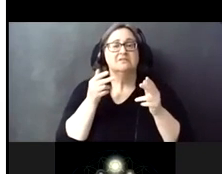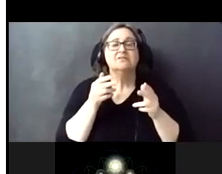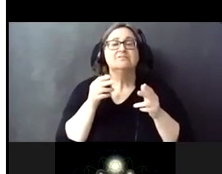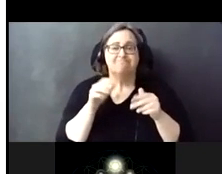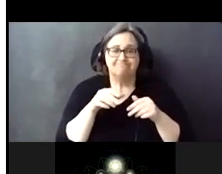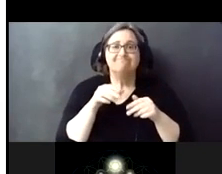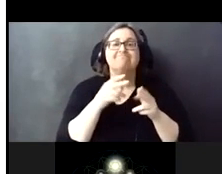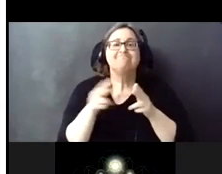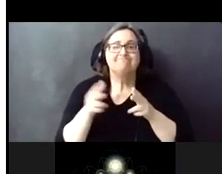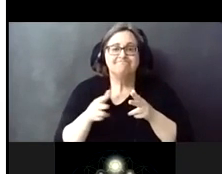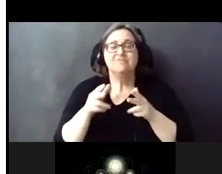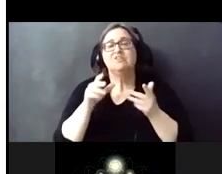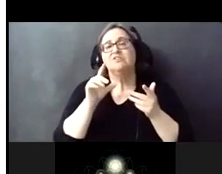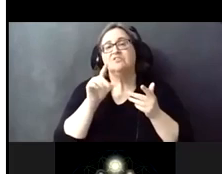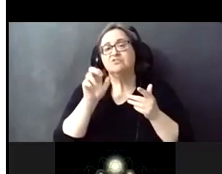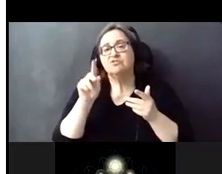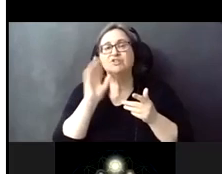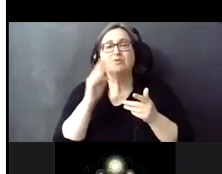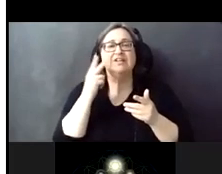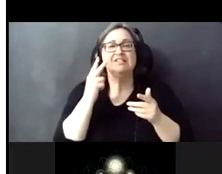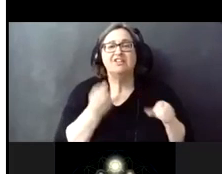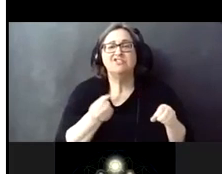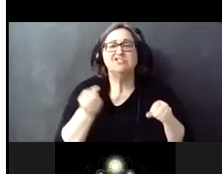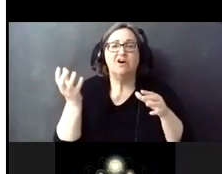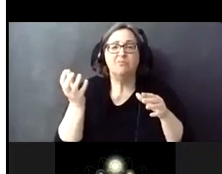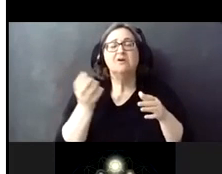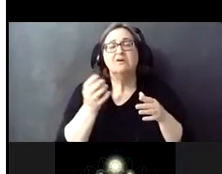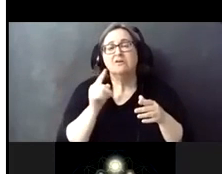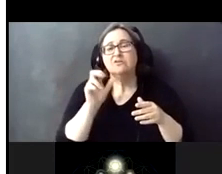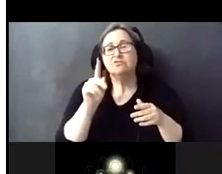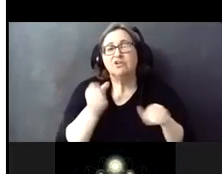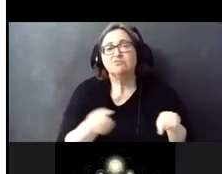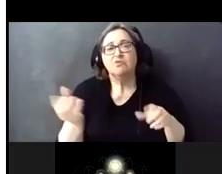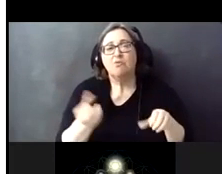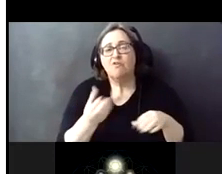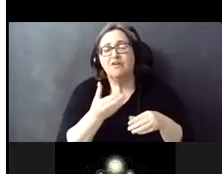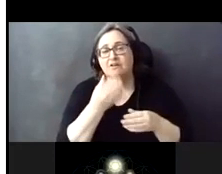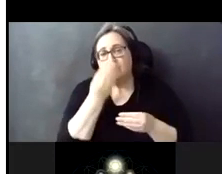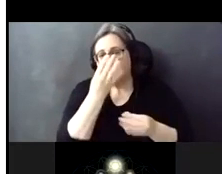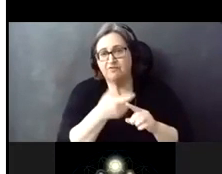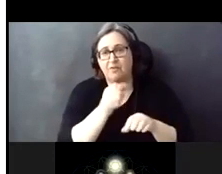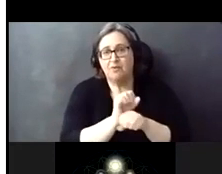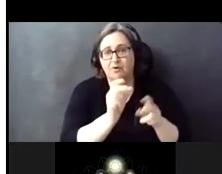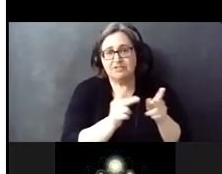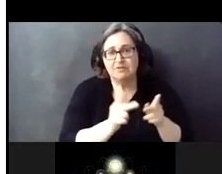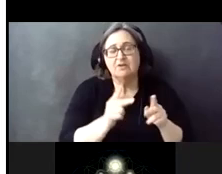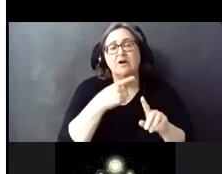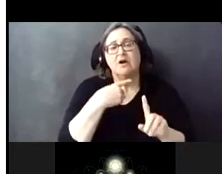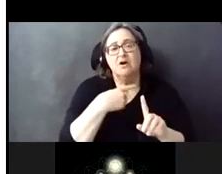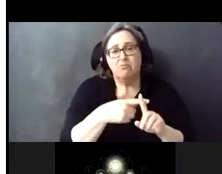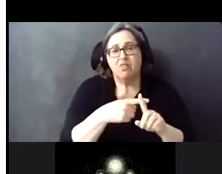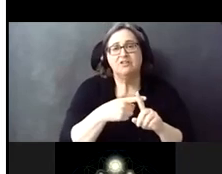you will see dump trucks lined up removing excavated materials from the work sites as well as a significant amount of trucks